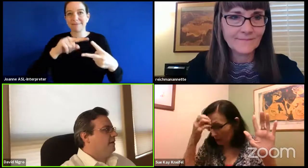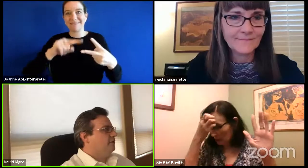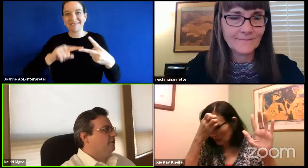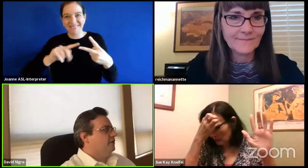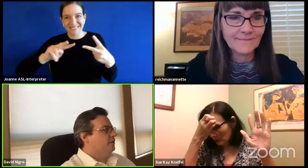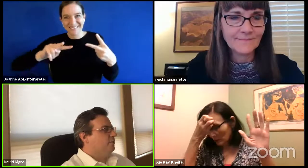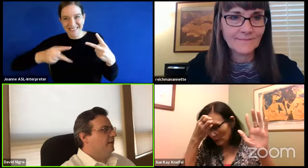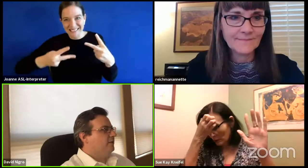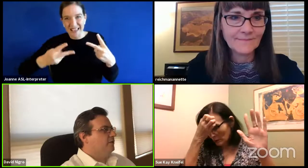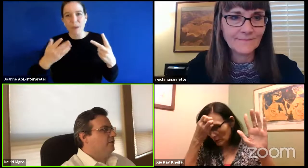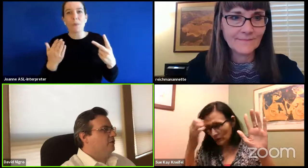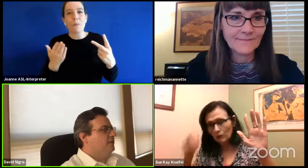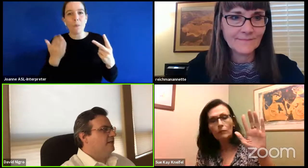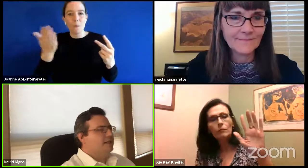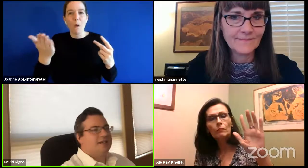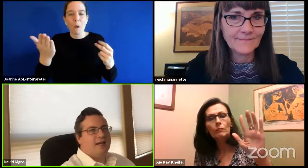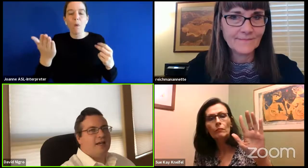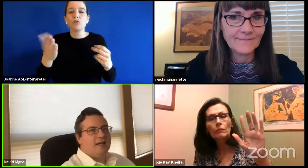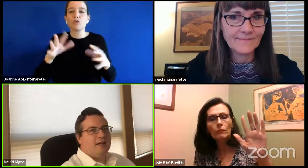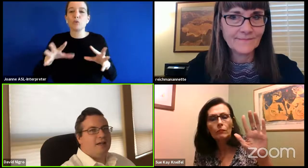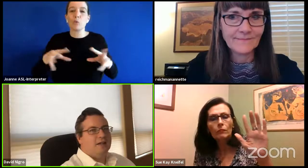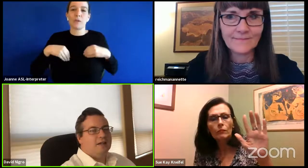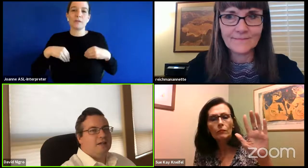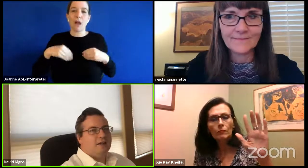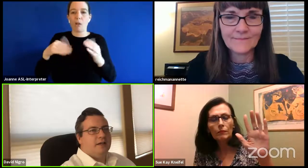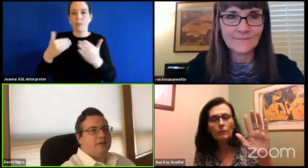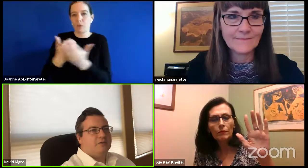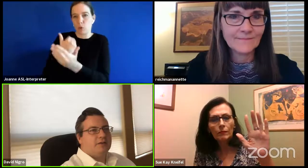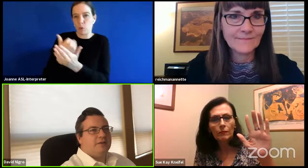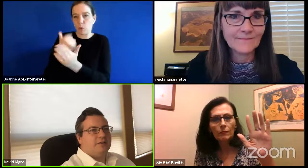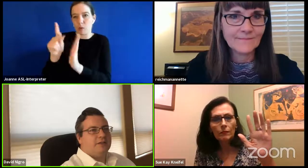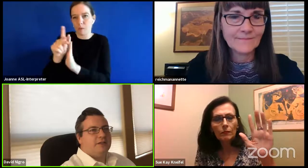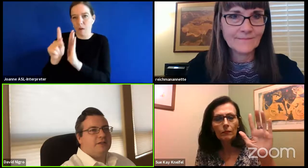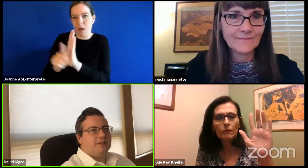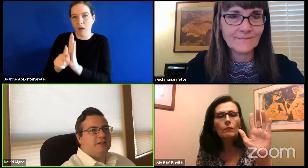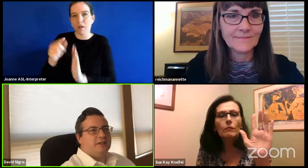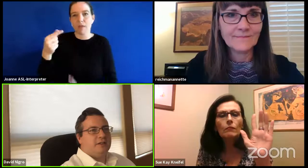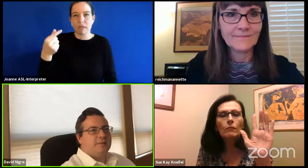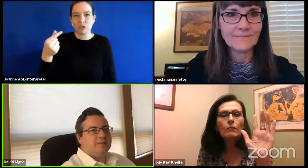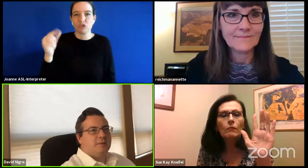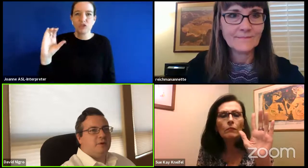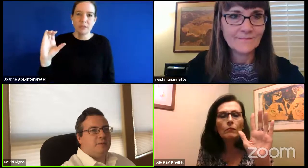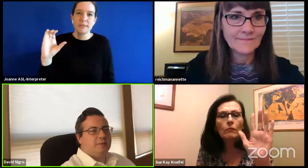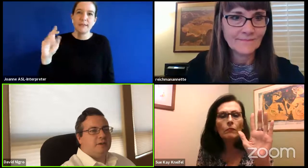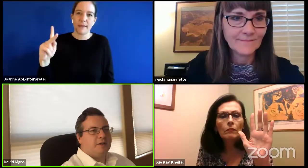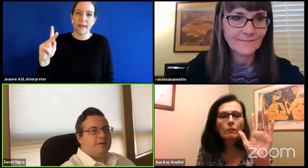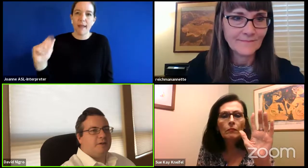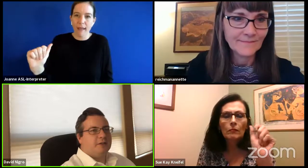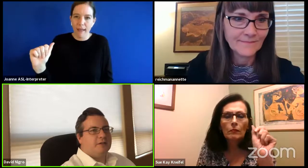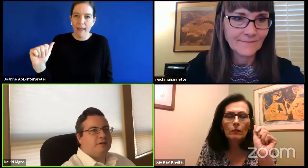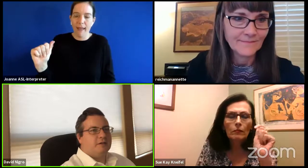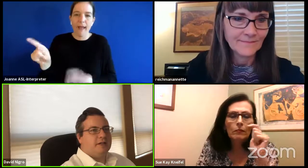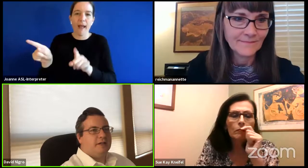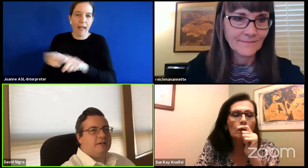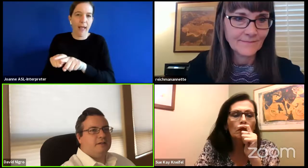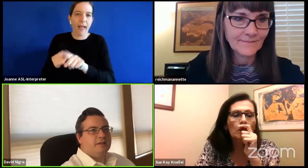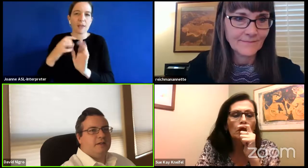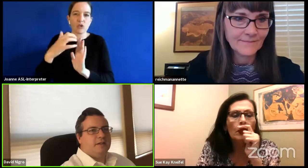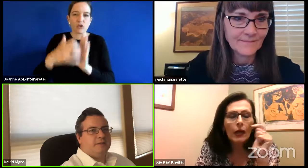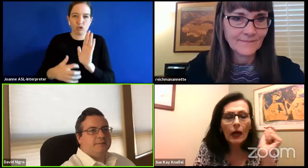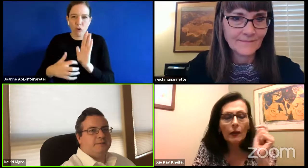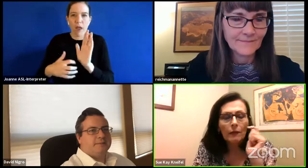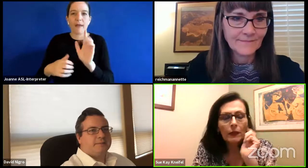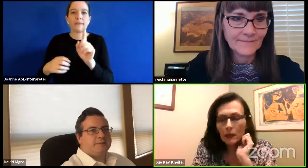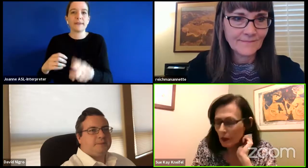adopt policy new policy gcka as drafted i see um the board member knightful raising her hand